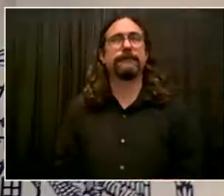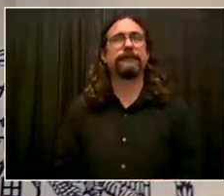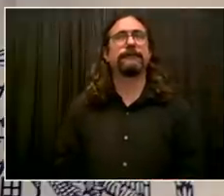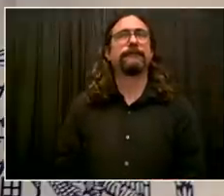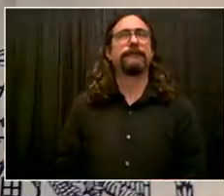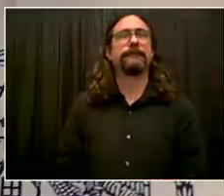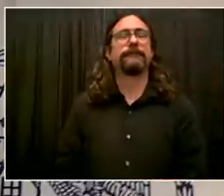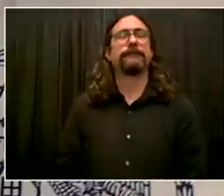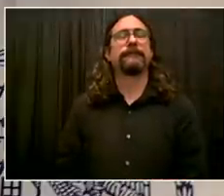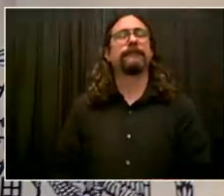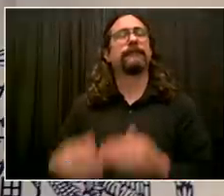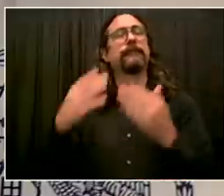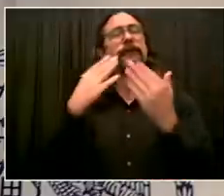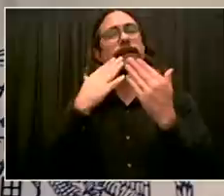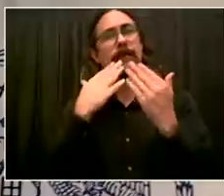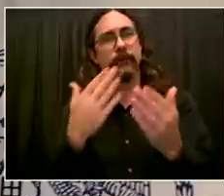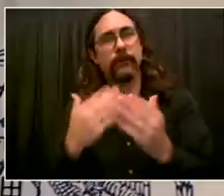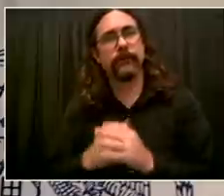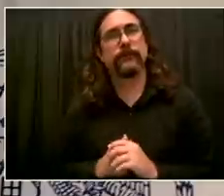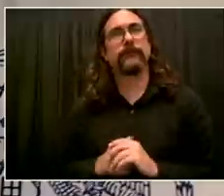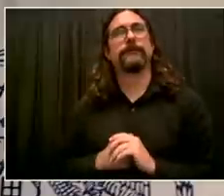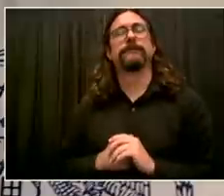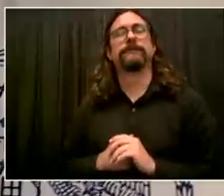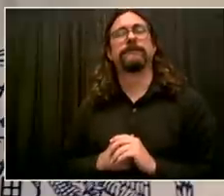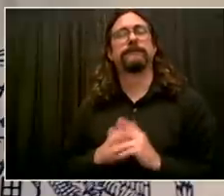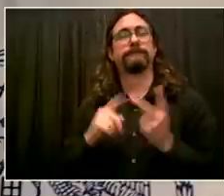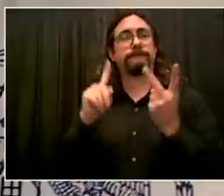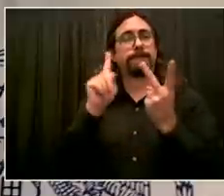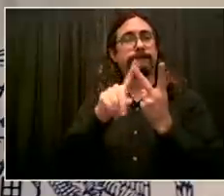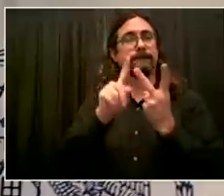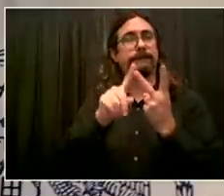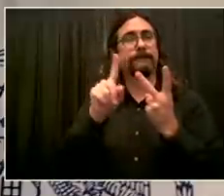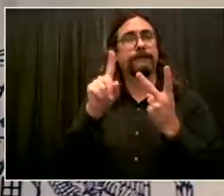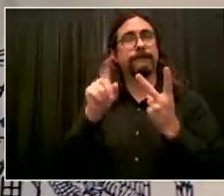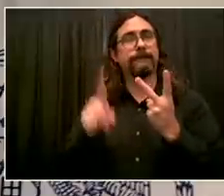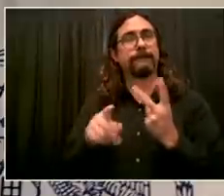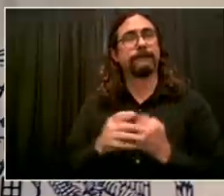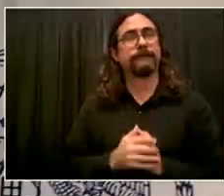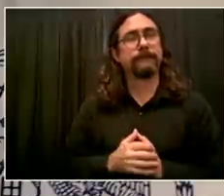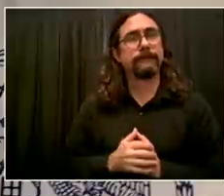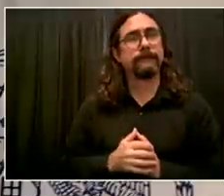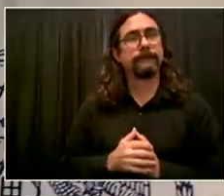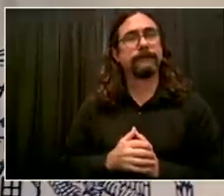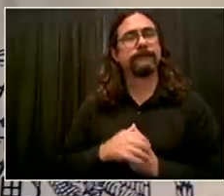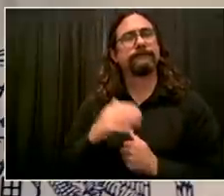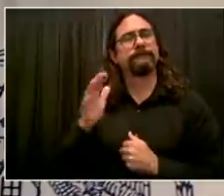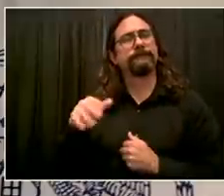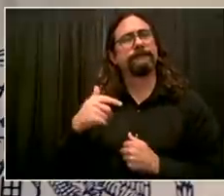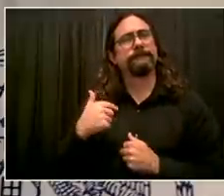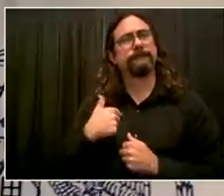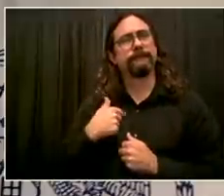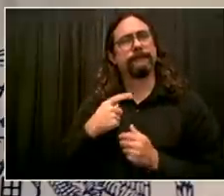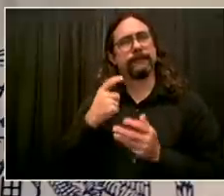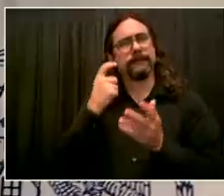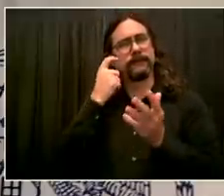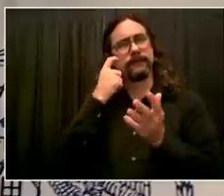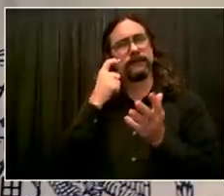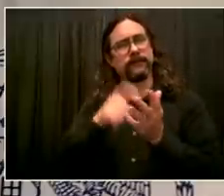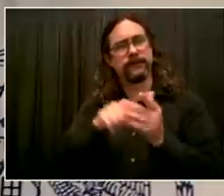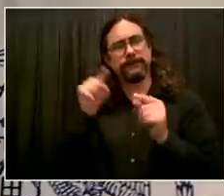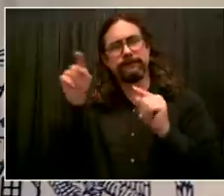I've seen a lot of examples in recent weeks of police officers in enclosed spaces